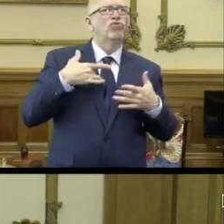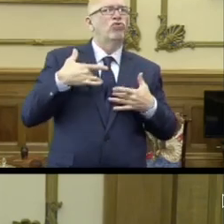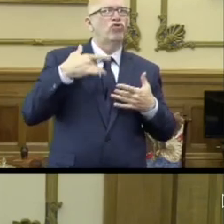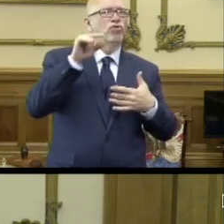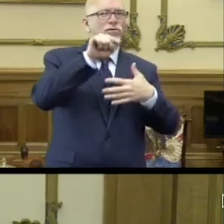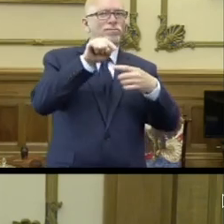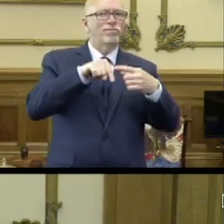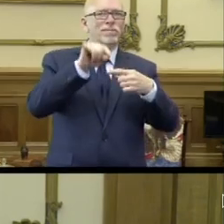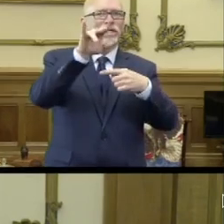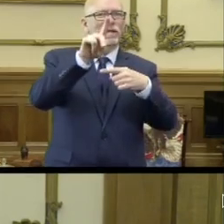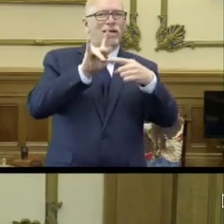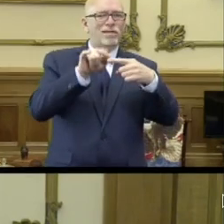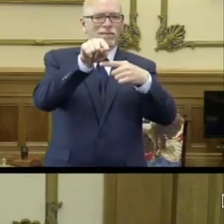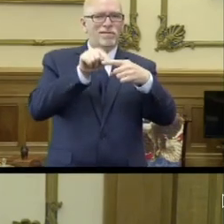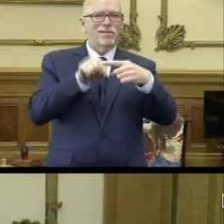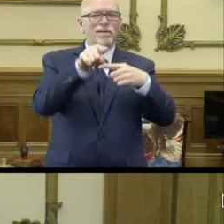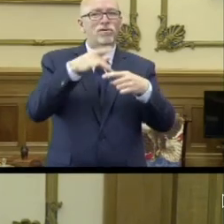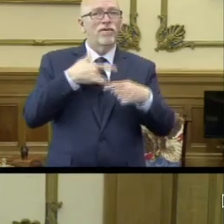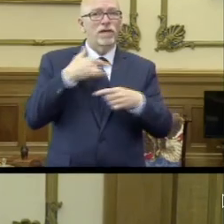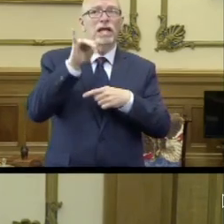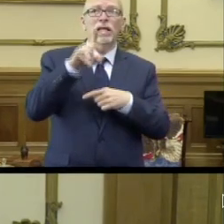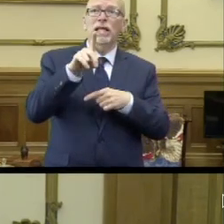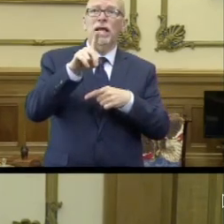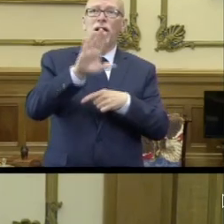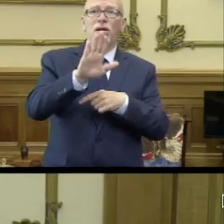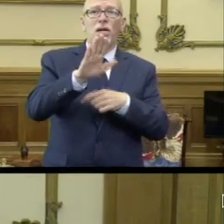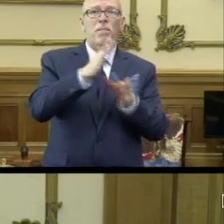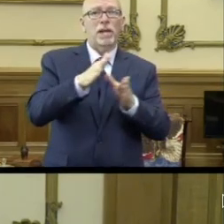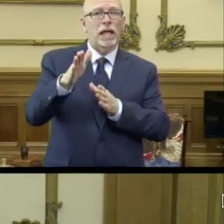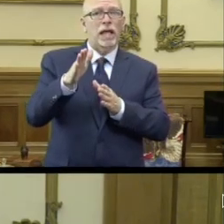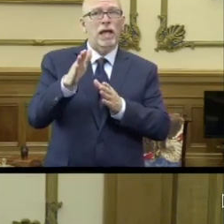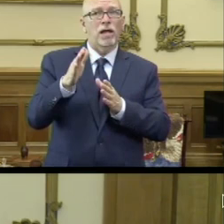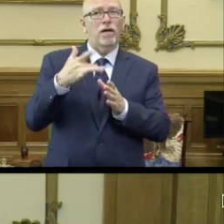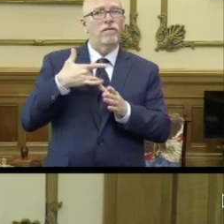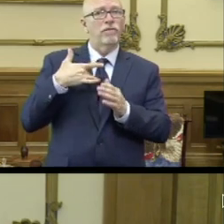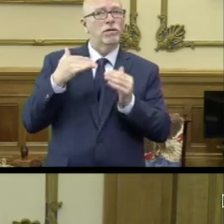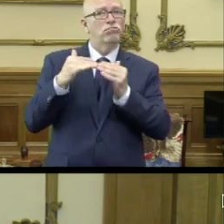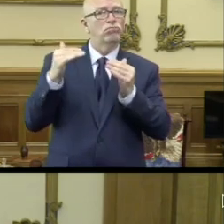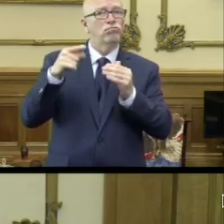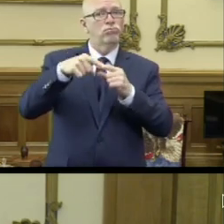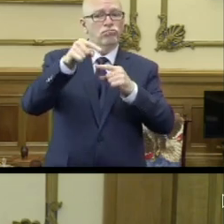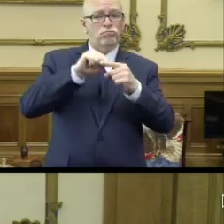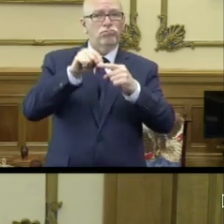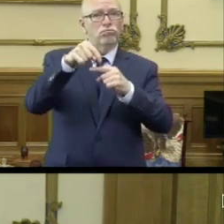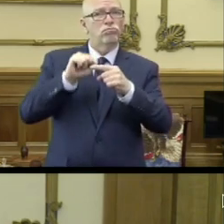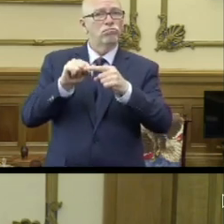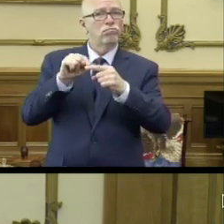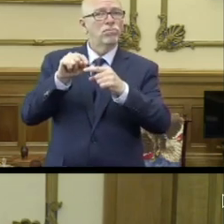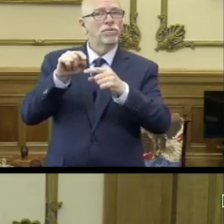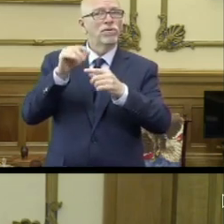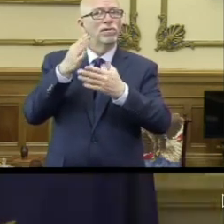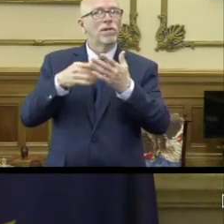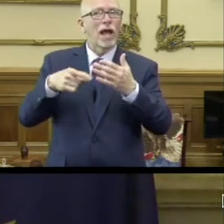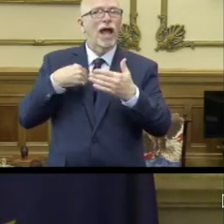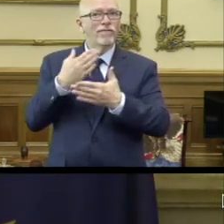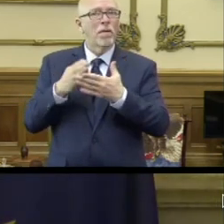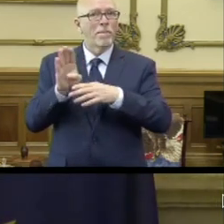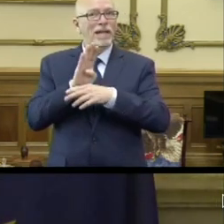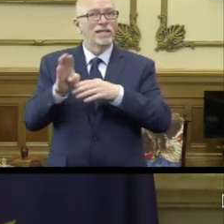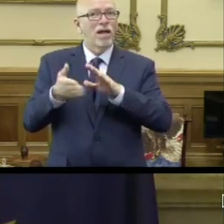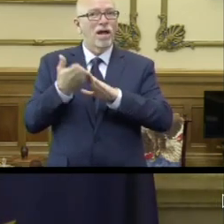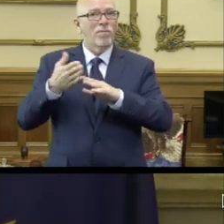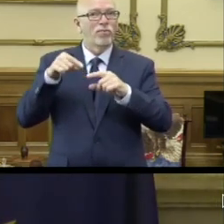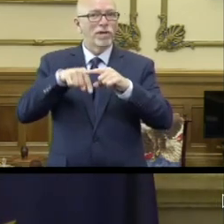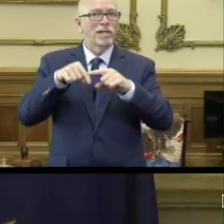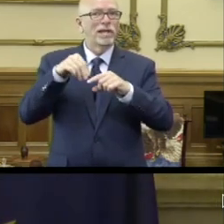And do you believe Indiana's plan adequately waived the needs of counties and bi-state metro areas that may have businesses that operate